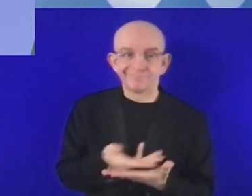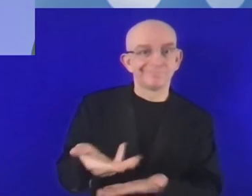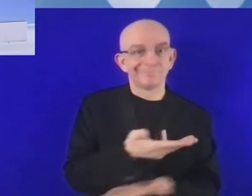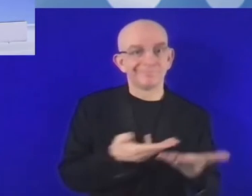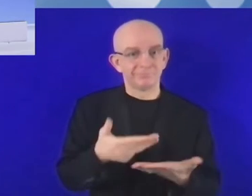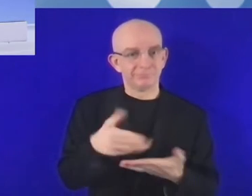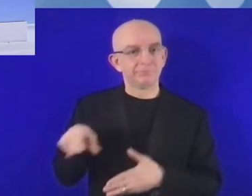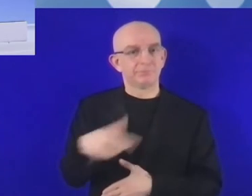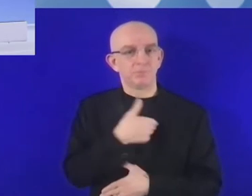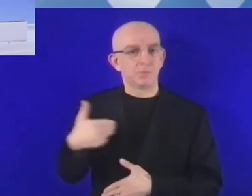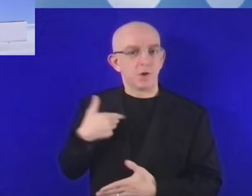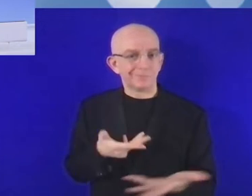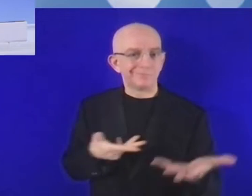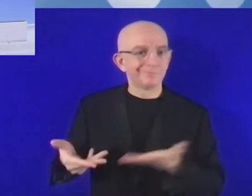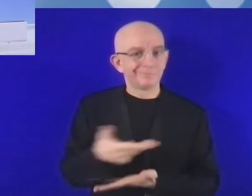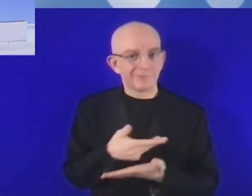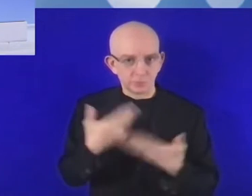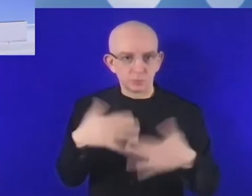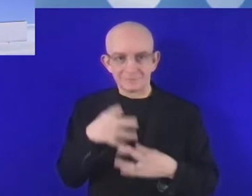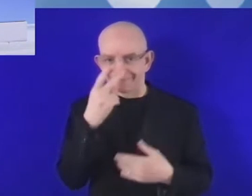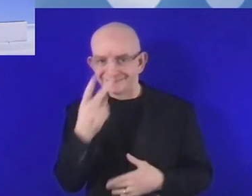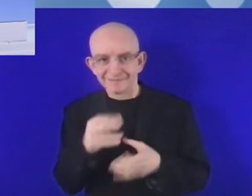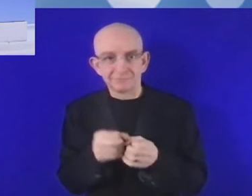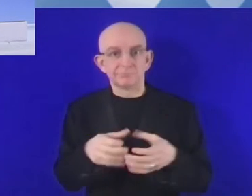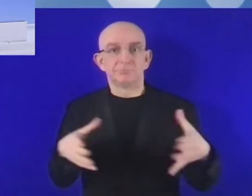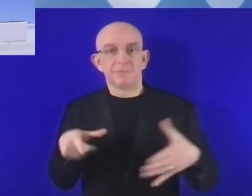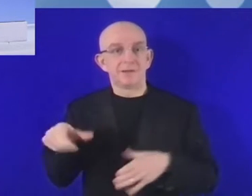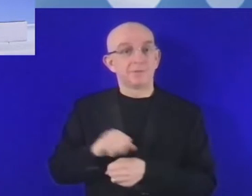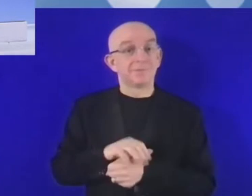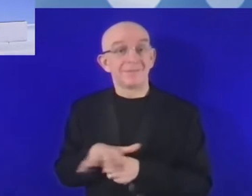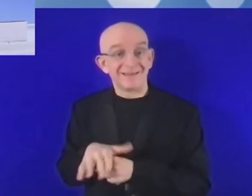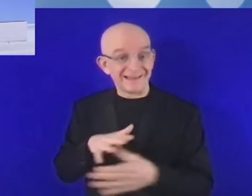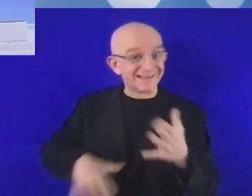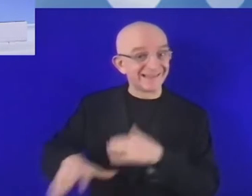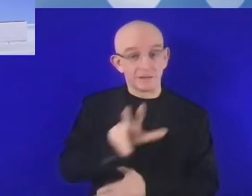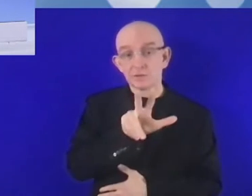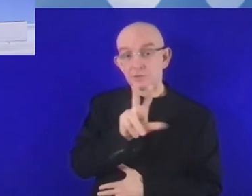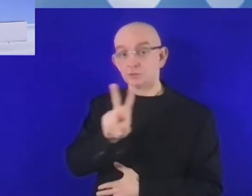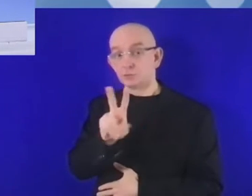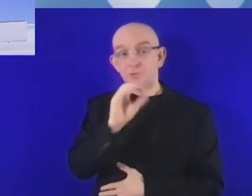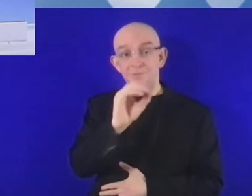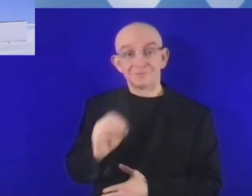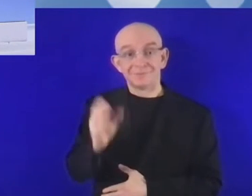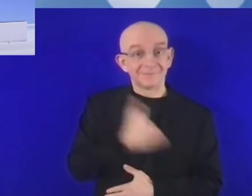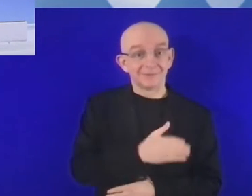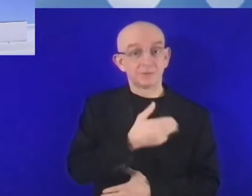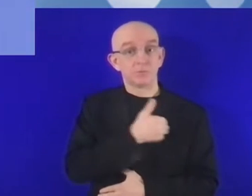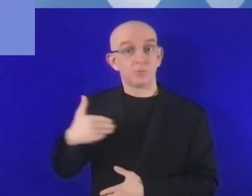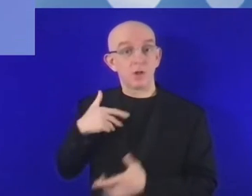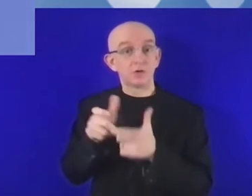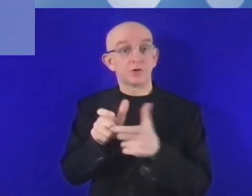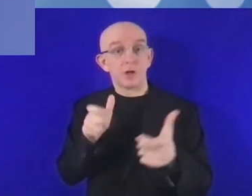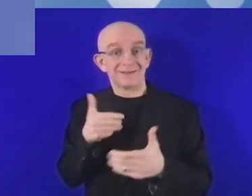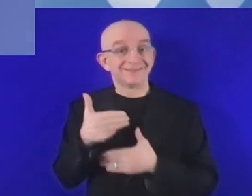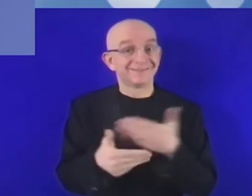Social media, specialized application or digital platforms for businesses are as well very much present. What enterprises